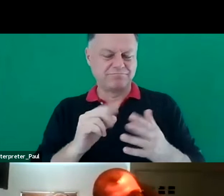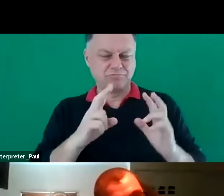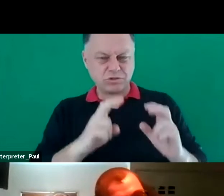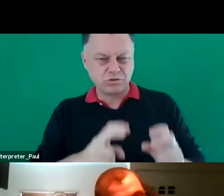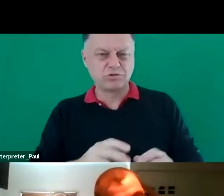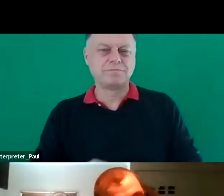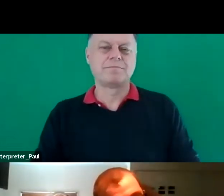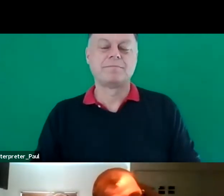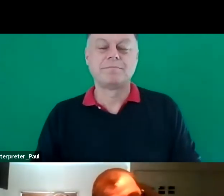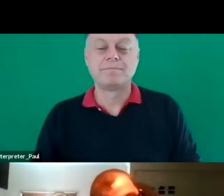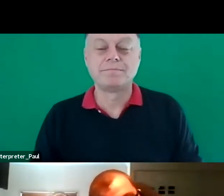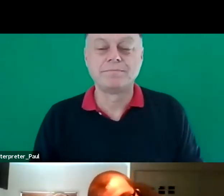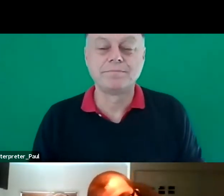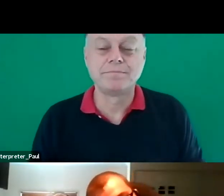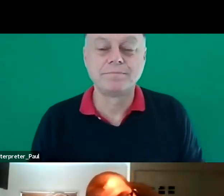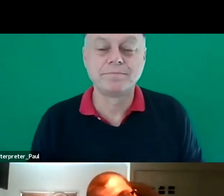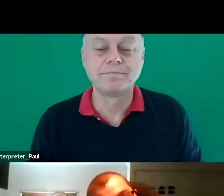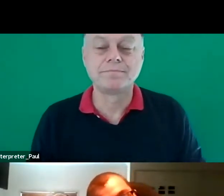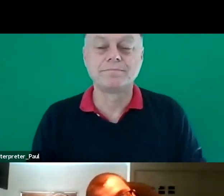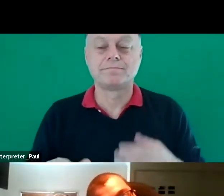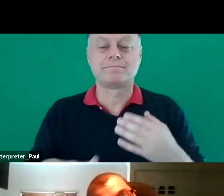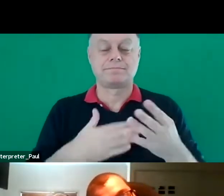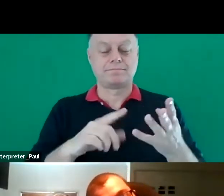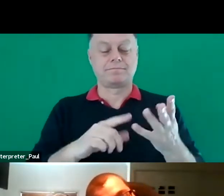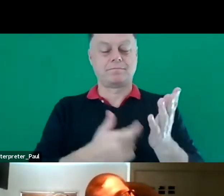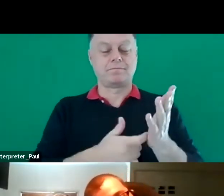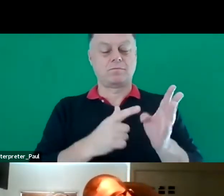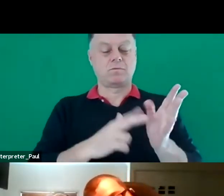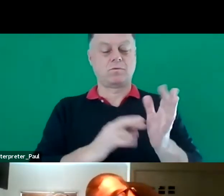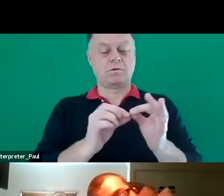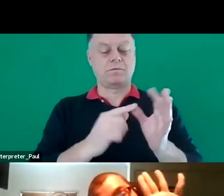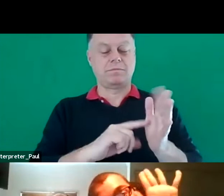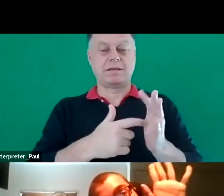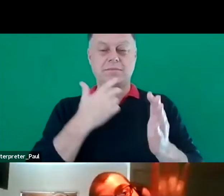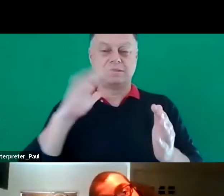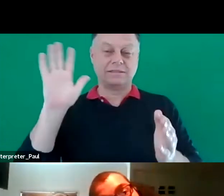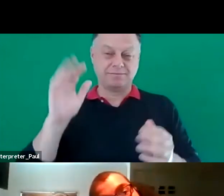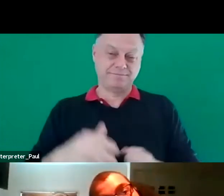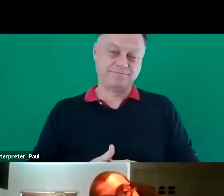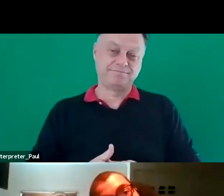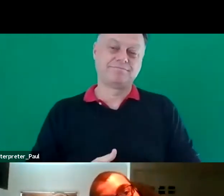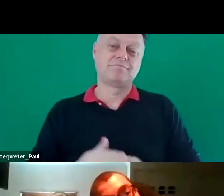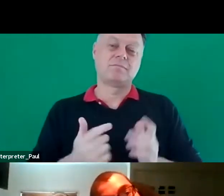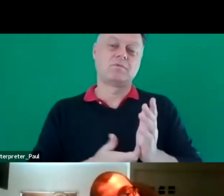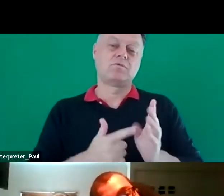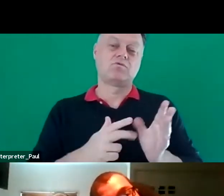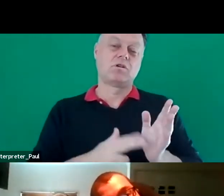work that you're doing. And finally, Ryan Baker. Give us a wave, Ryan. Ryan is